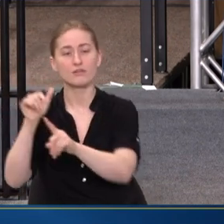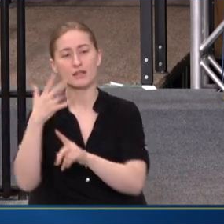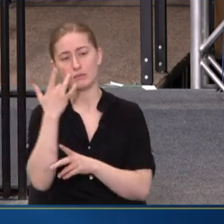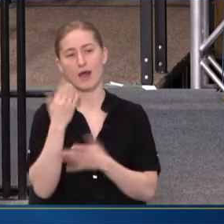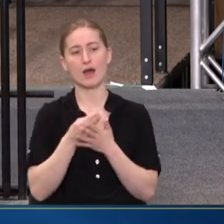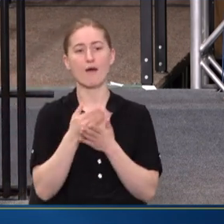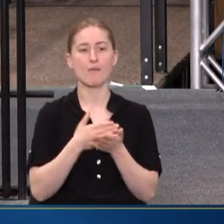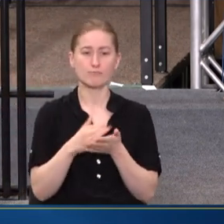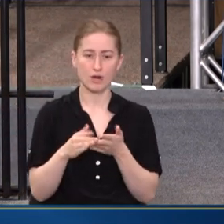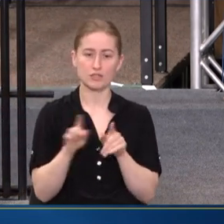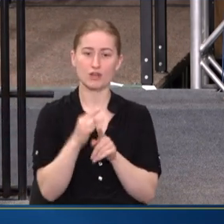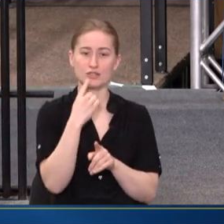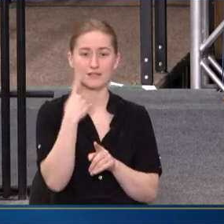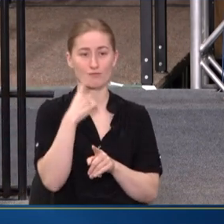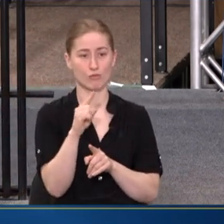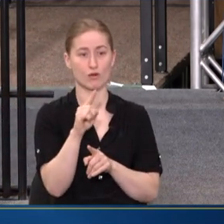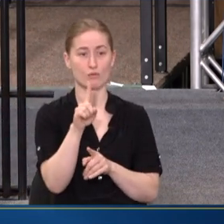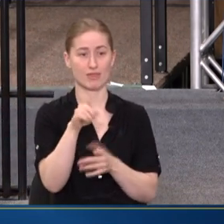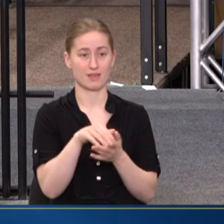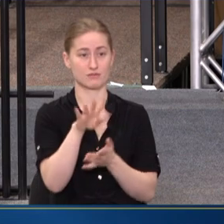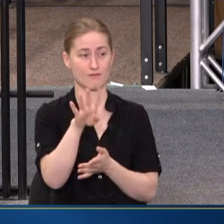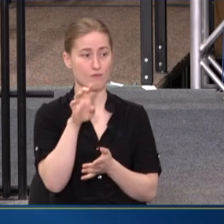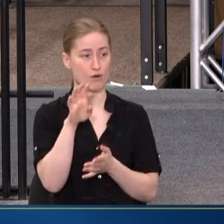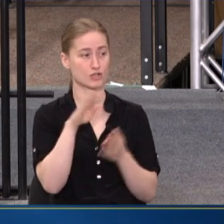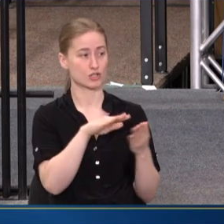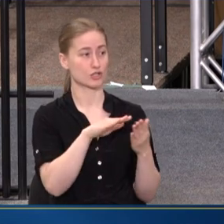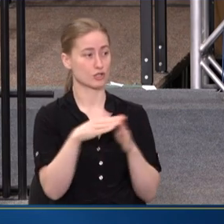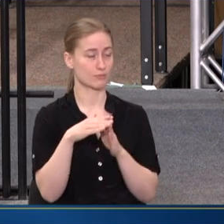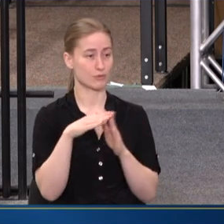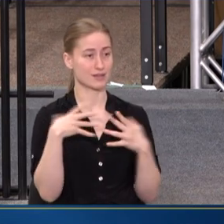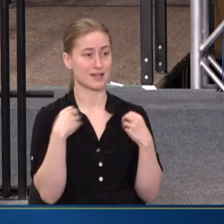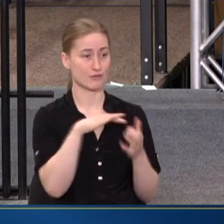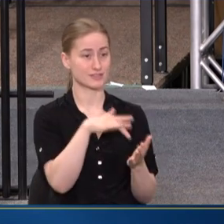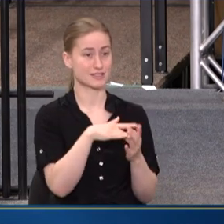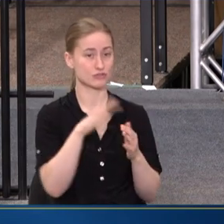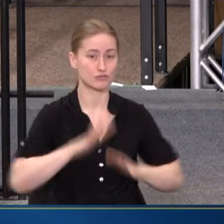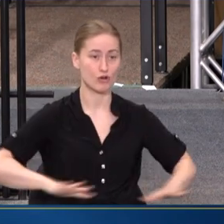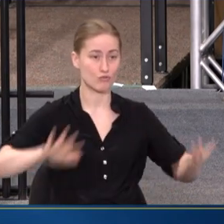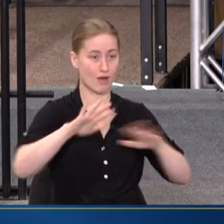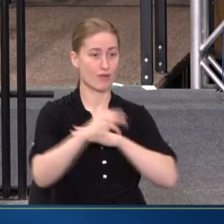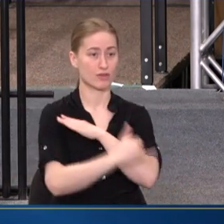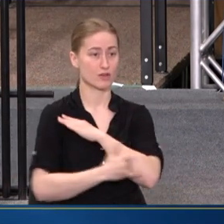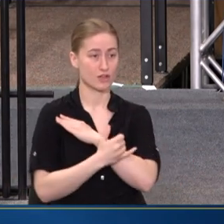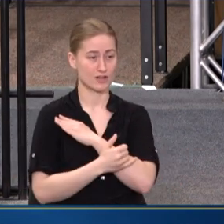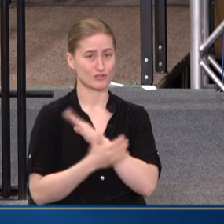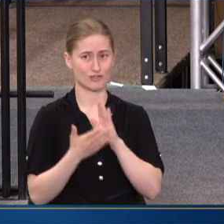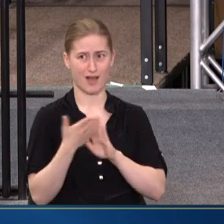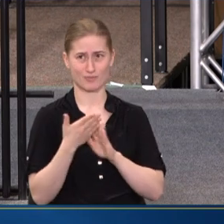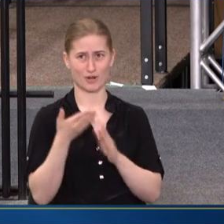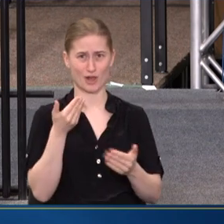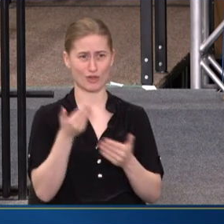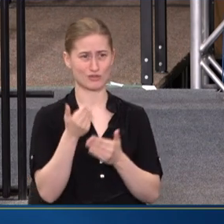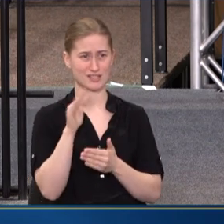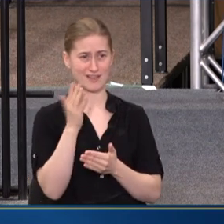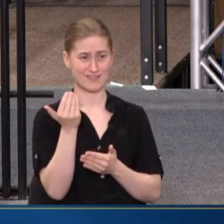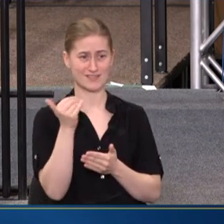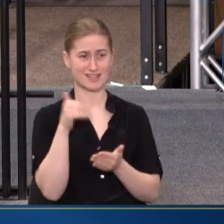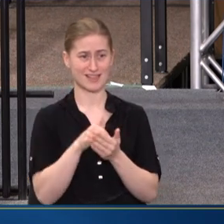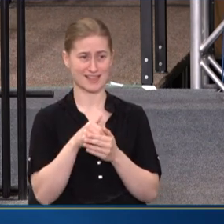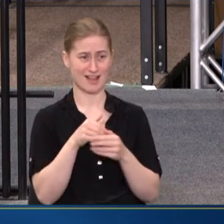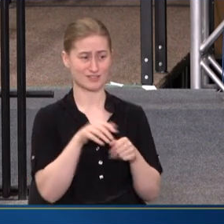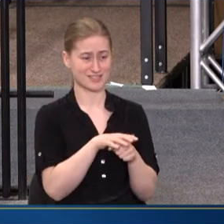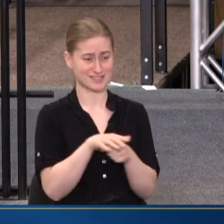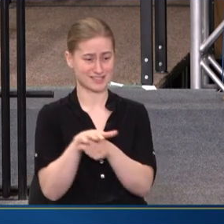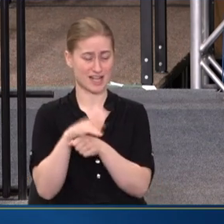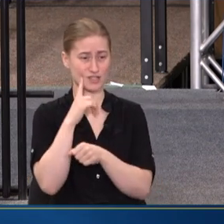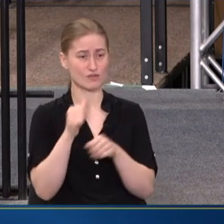ALSO SAYS FOR THE 1400 COMMUNITY HEALTH CENTERS AROUND THE COUNTRY THAT OPERATE CLOSE TO 15,000 SITES FOR